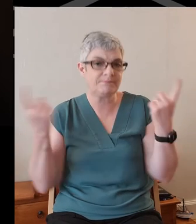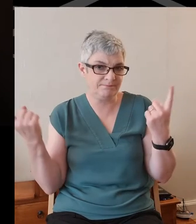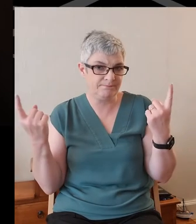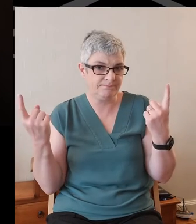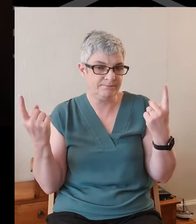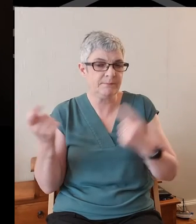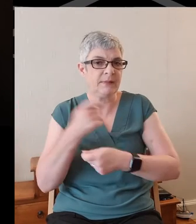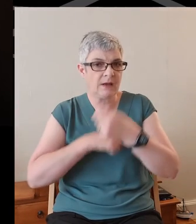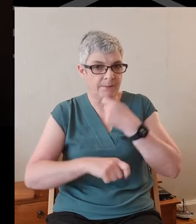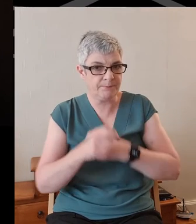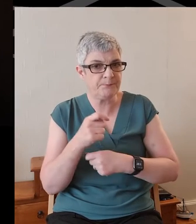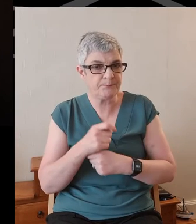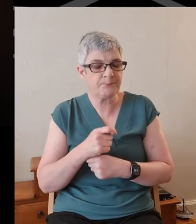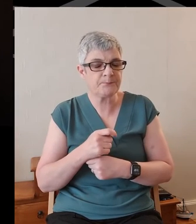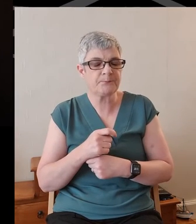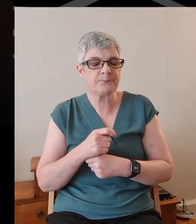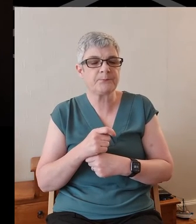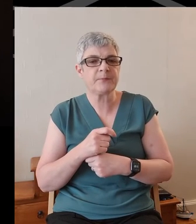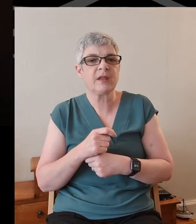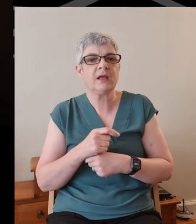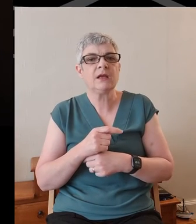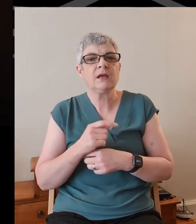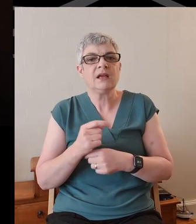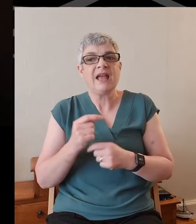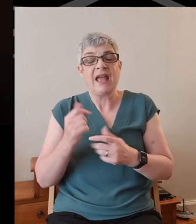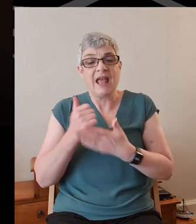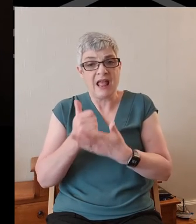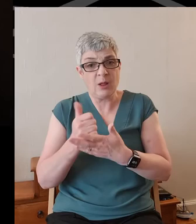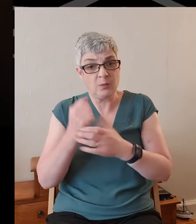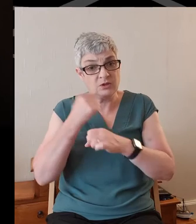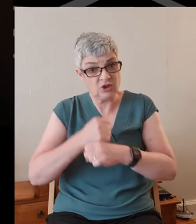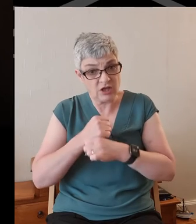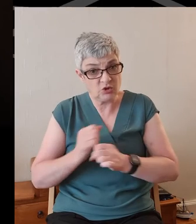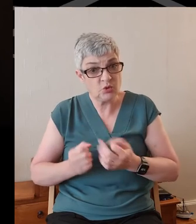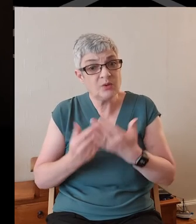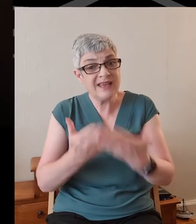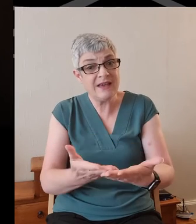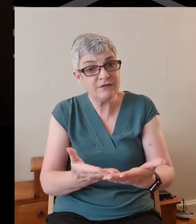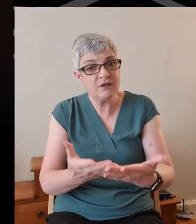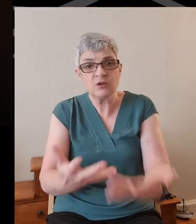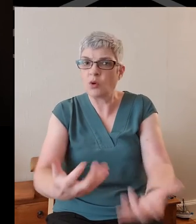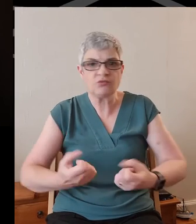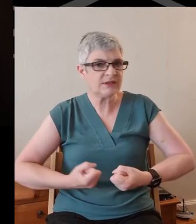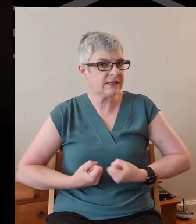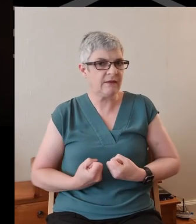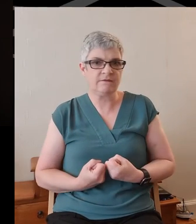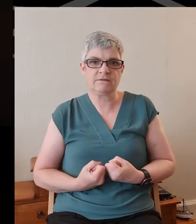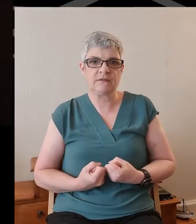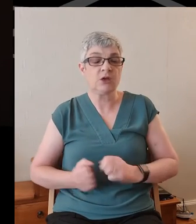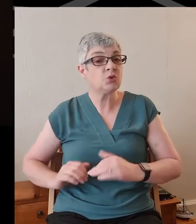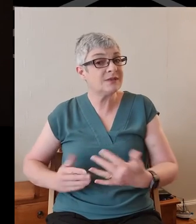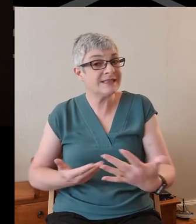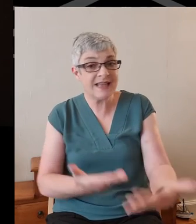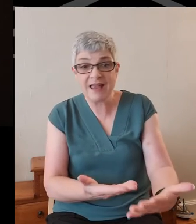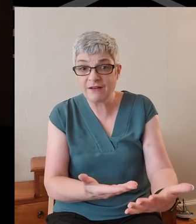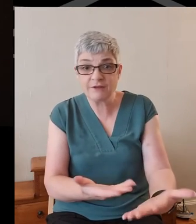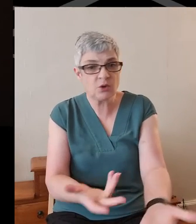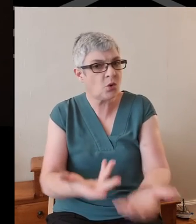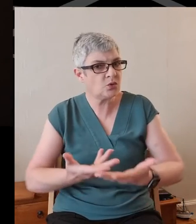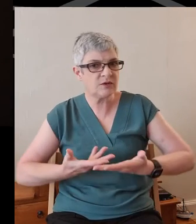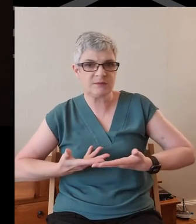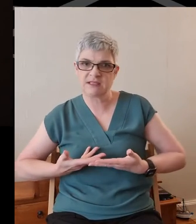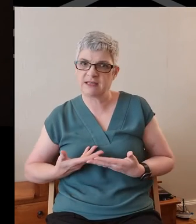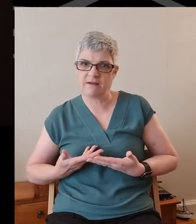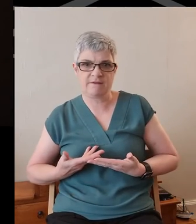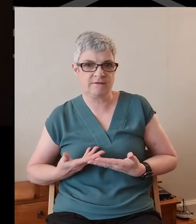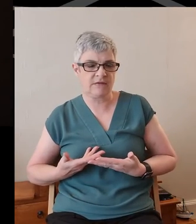Help your church to give rather than receive. To serve rather than be served.